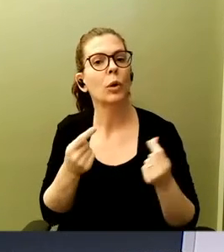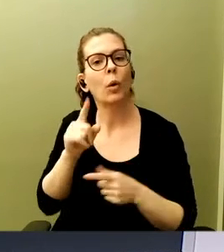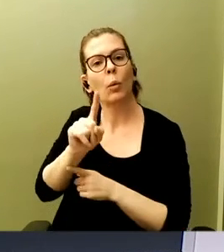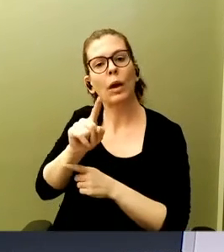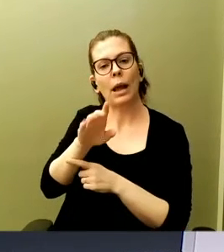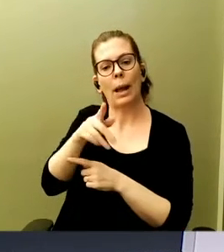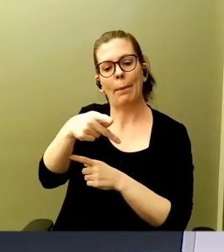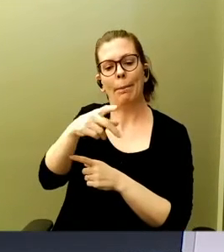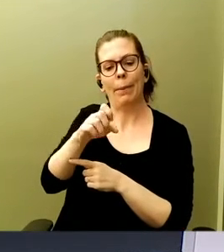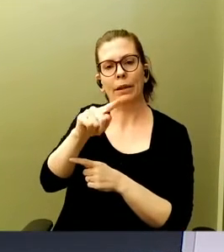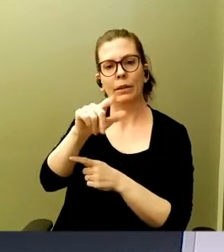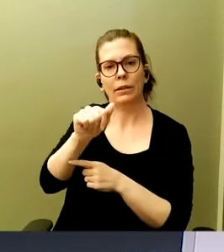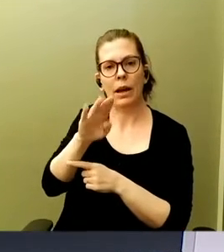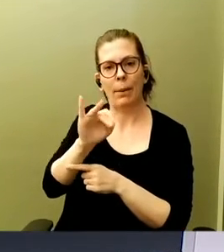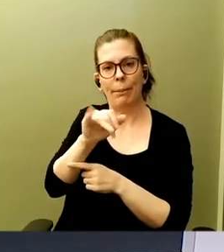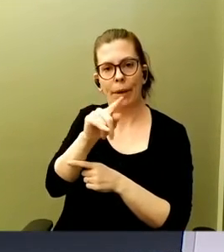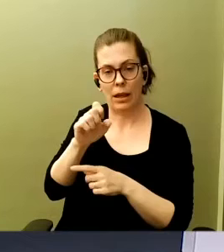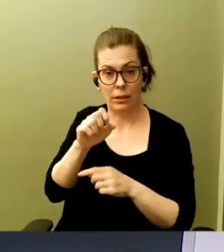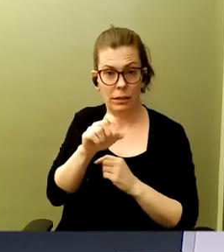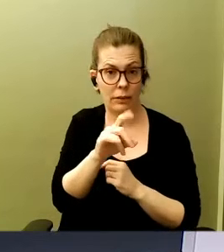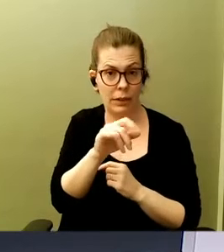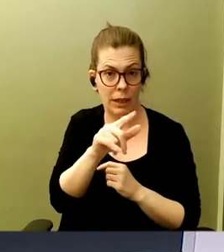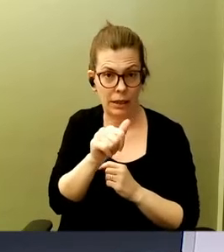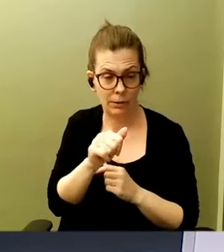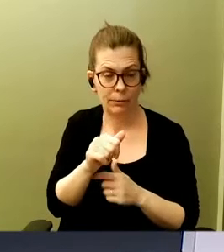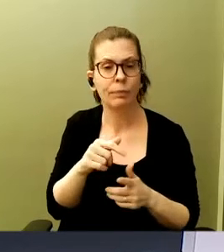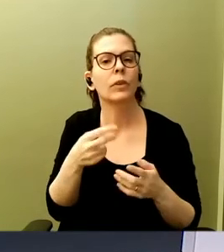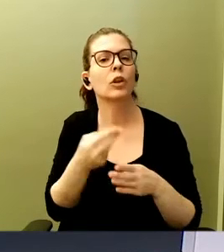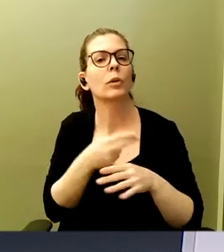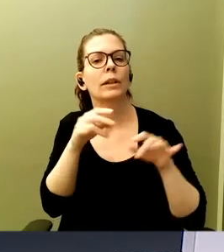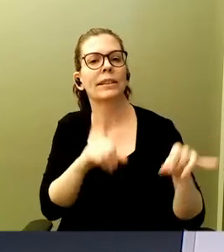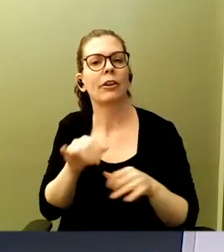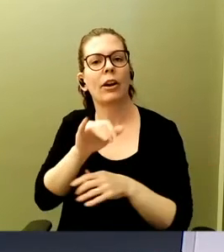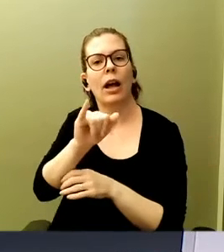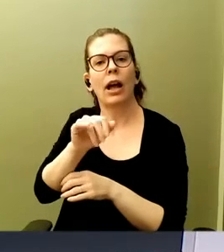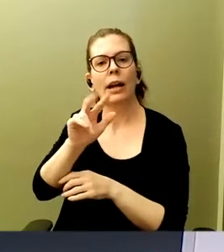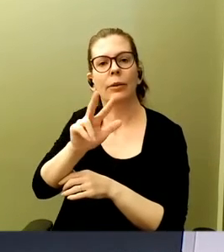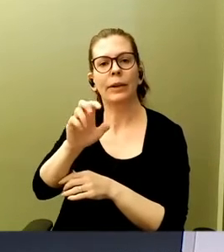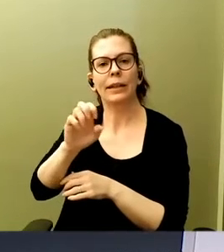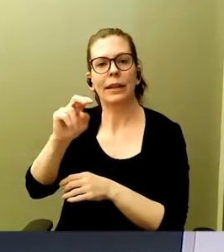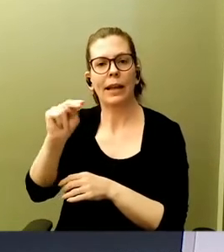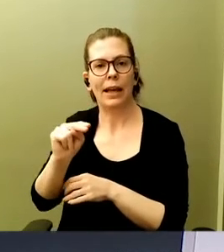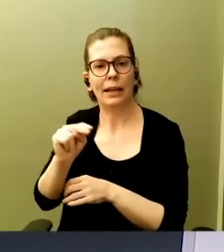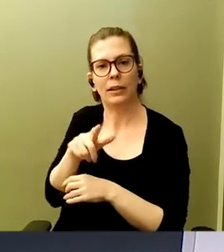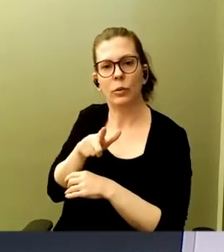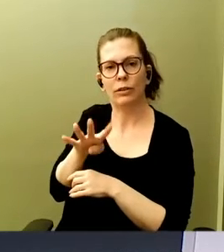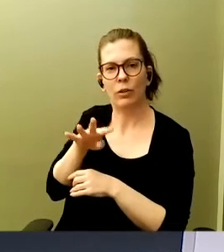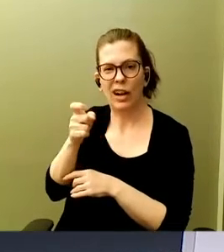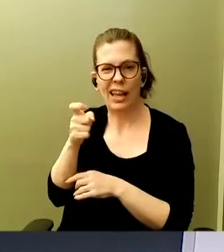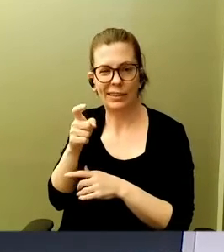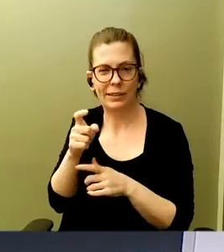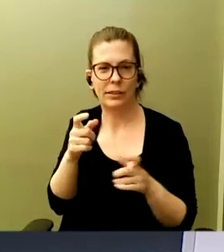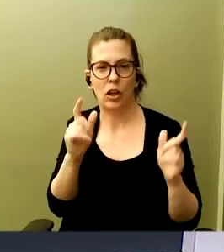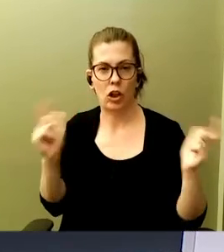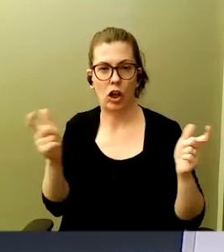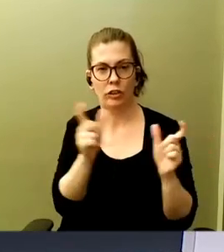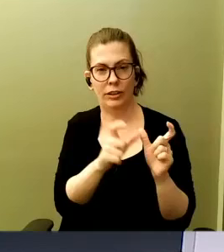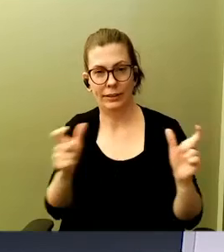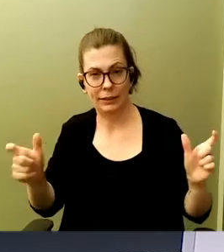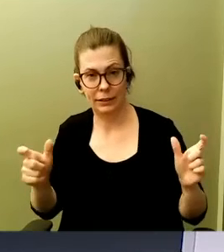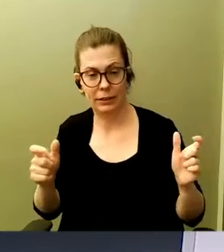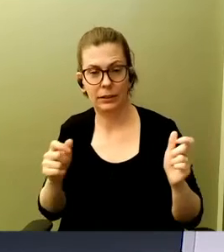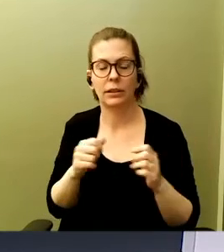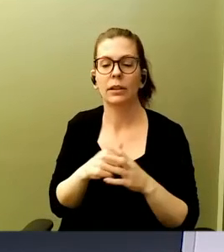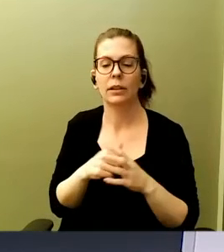using standard i3en24xlarge instances with NVMe drives. So